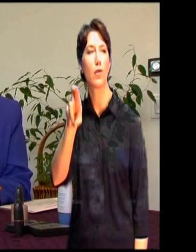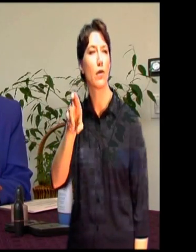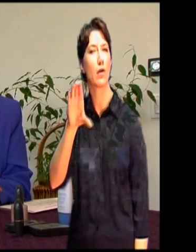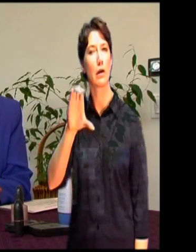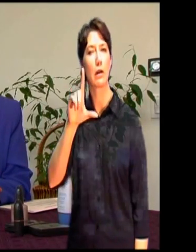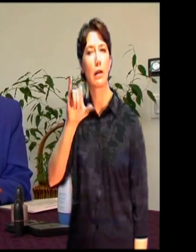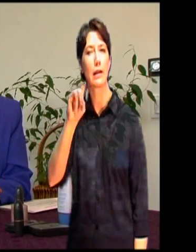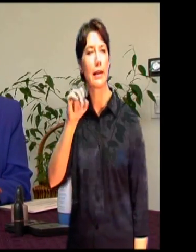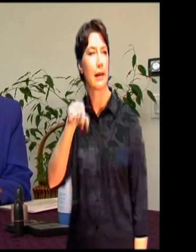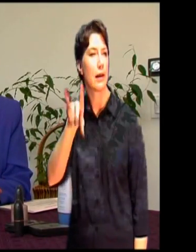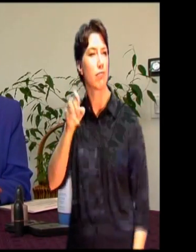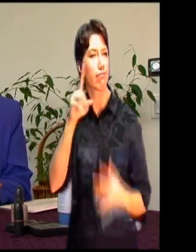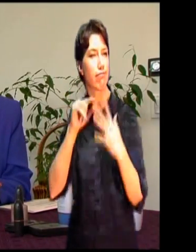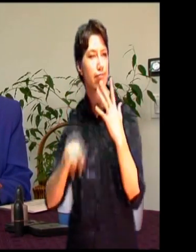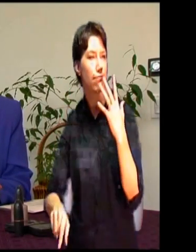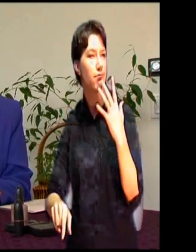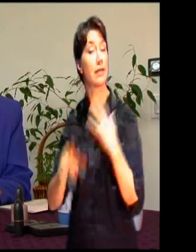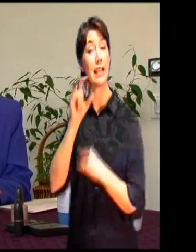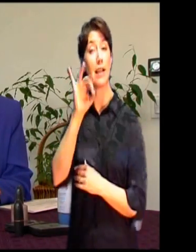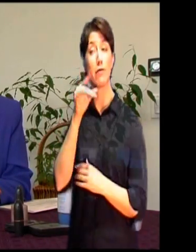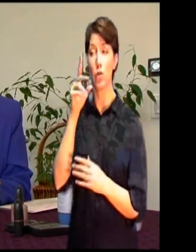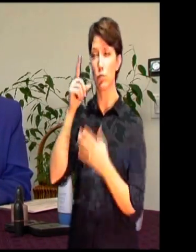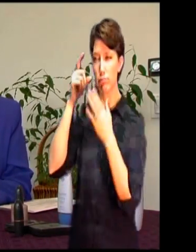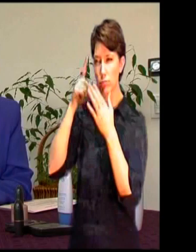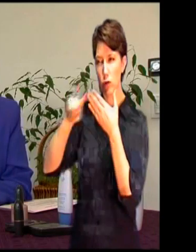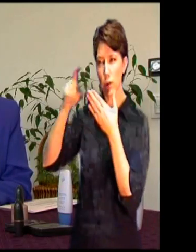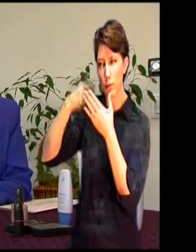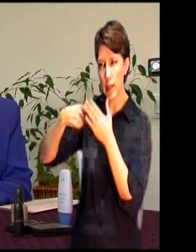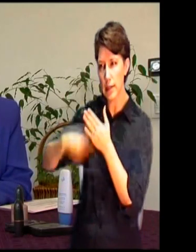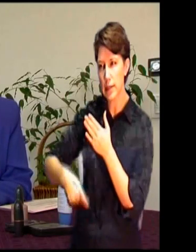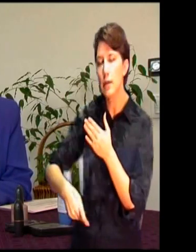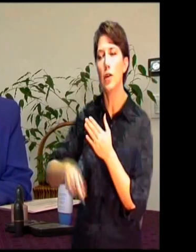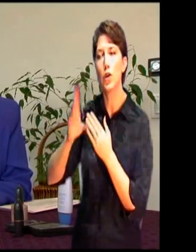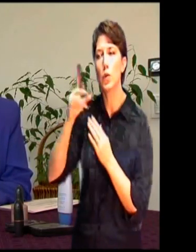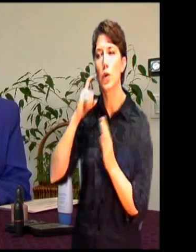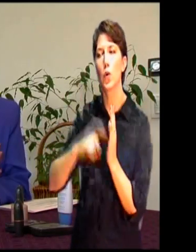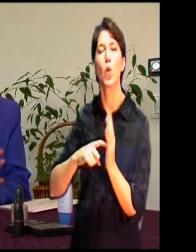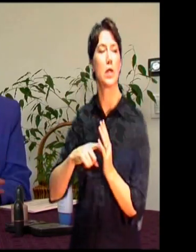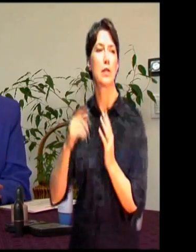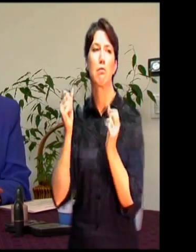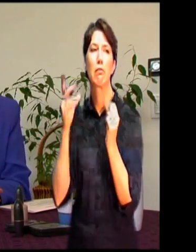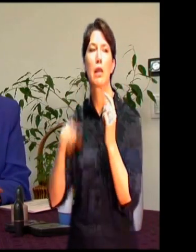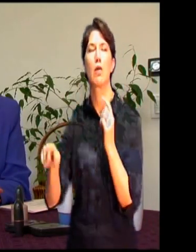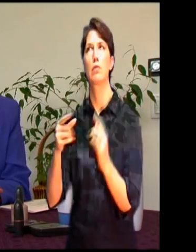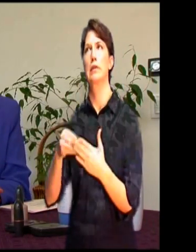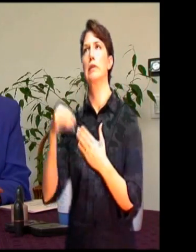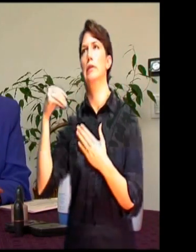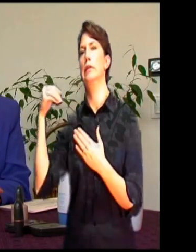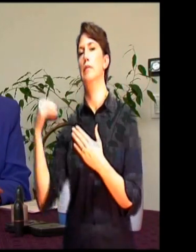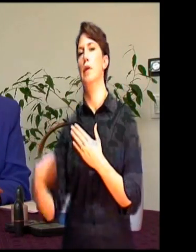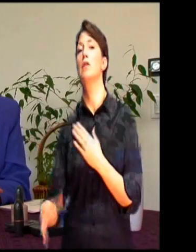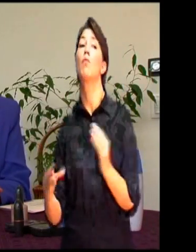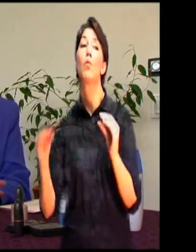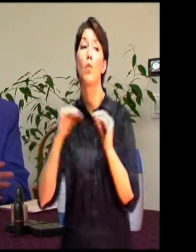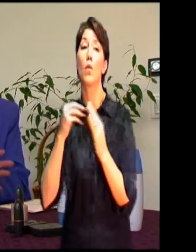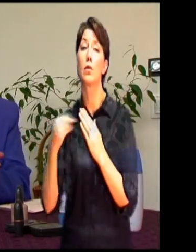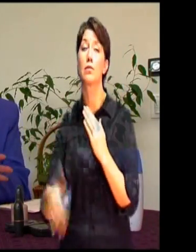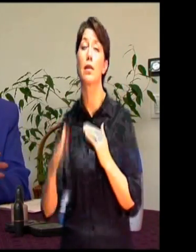at the cosmetic counters, you will find that they are extremely expensive. A lot more expensive than Jaffra's.